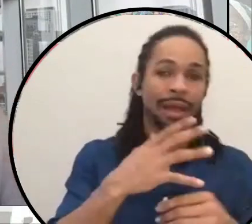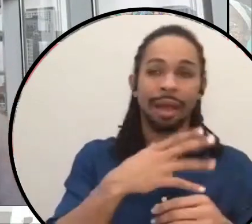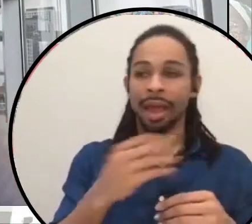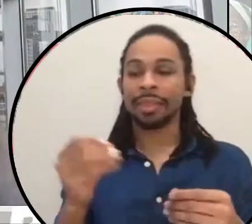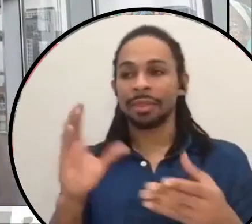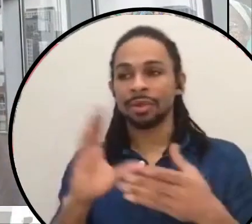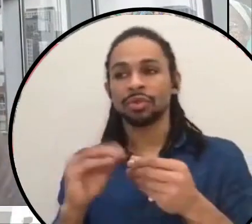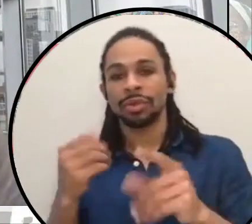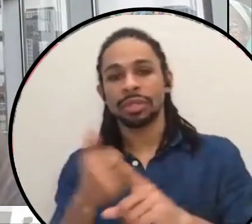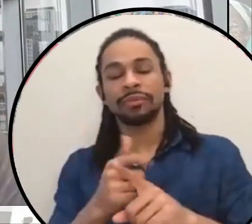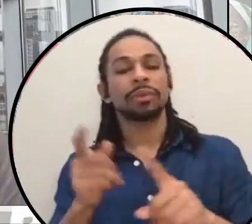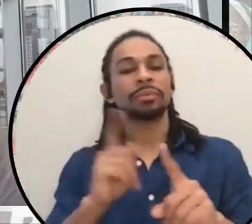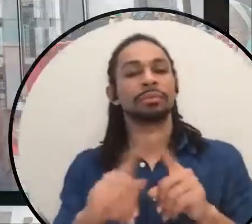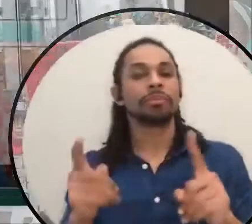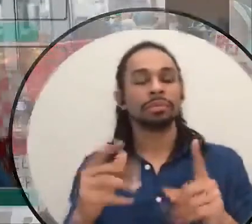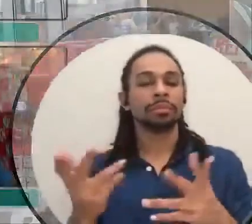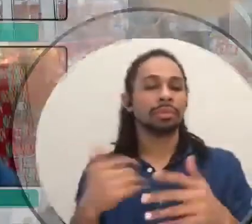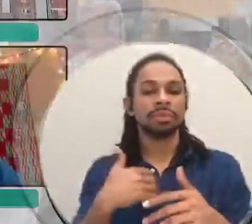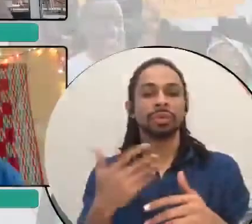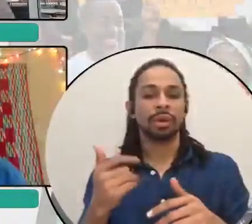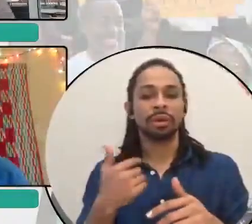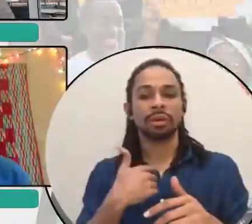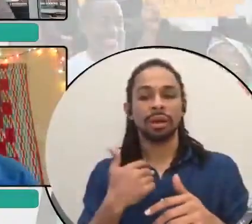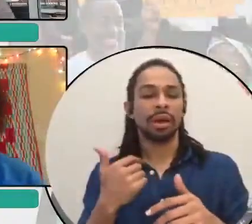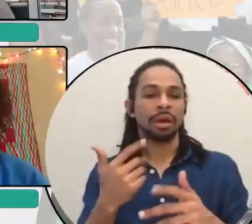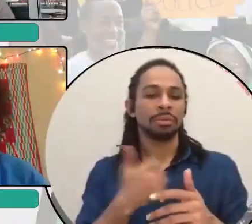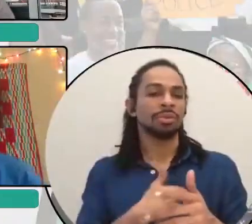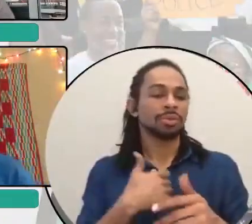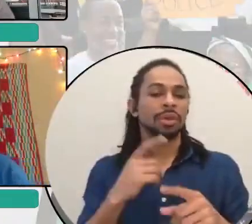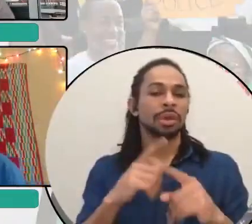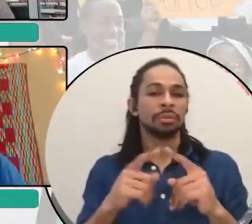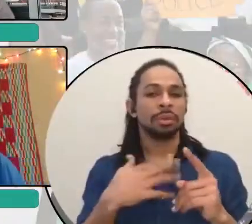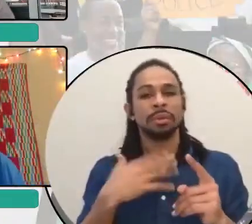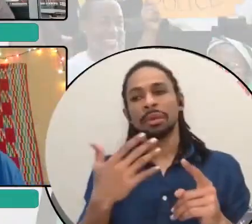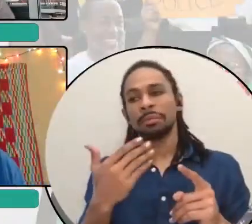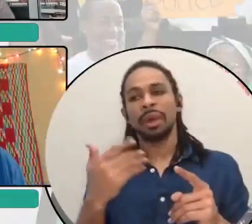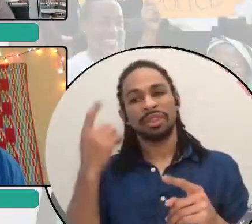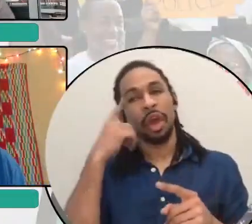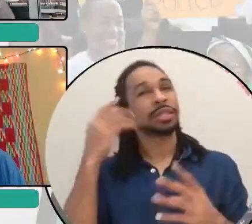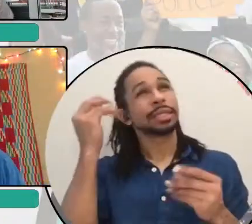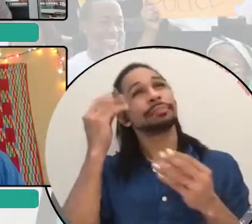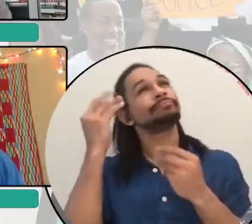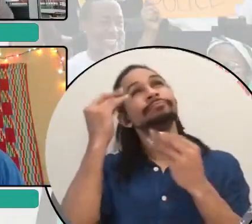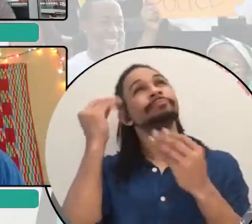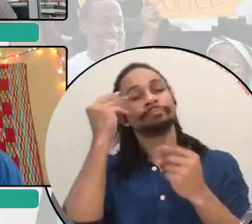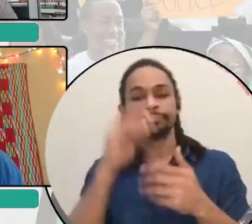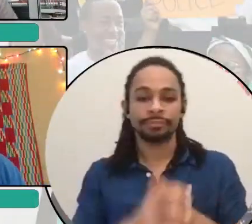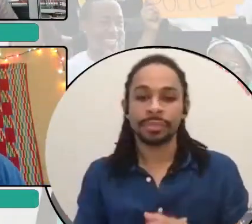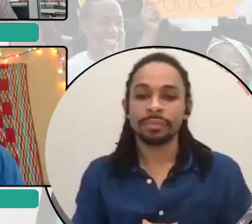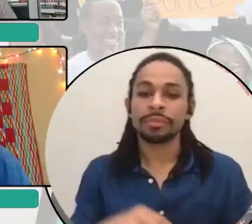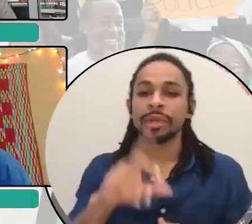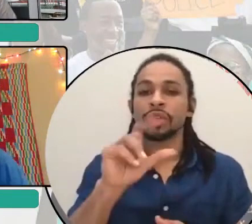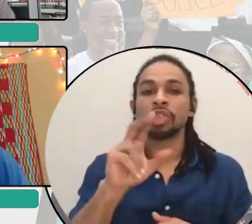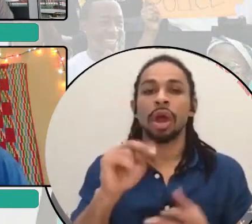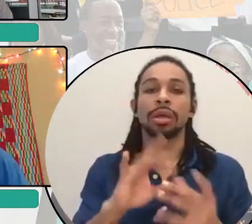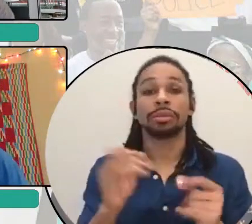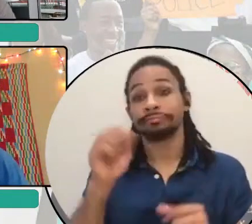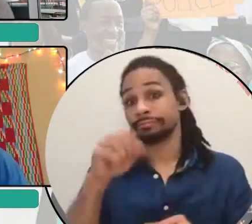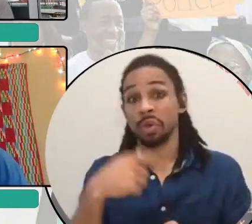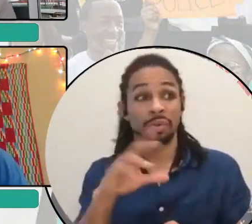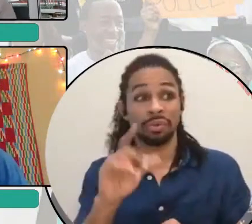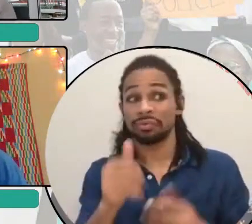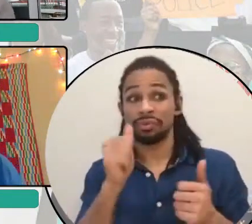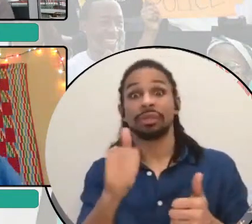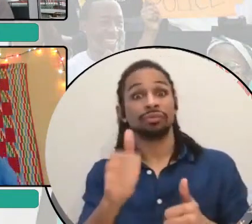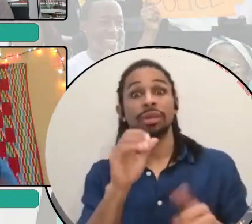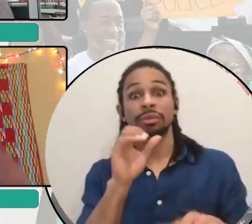um, if I can come back to it, I will. Please. Thanks. Yes. I think that was a wonderful answer too. And I really appreciate your reflection. And sometimes when we're still grappling